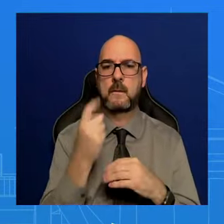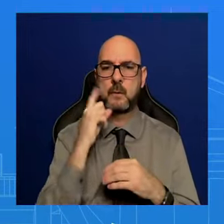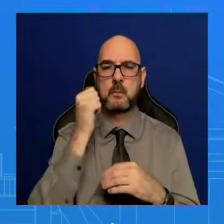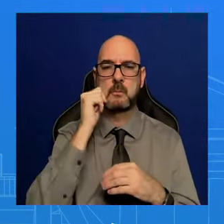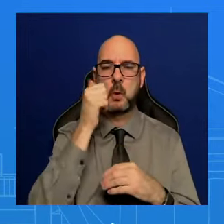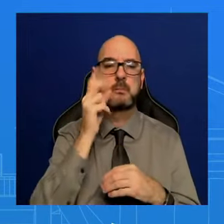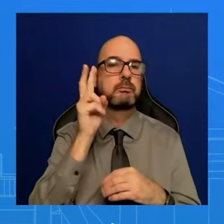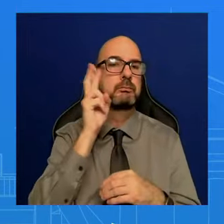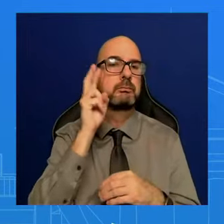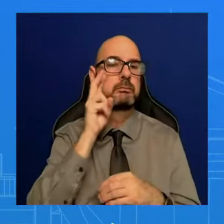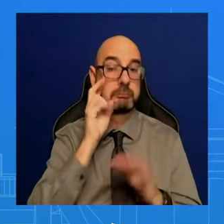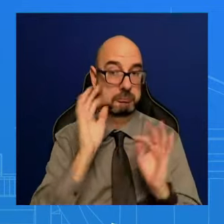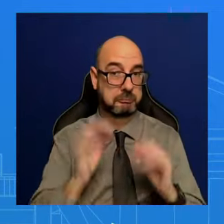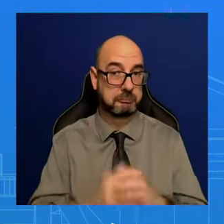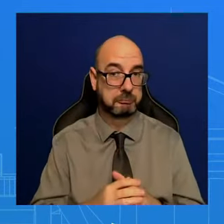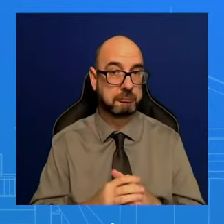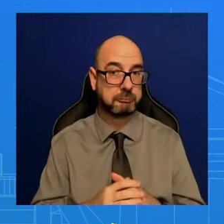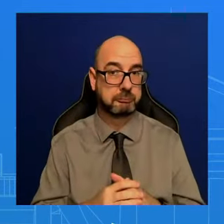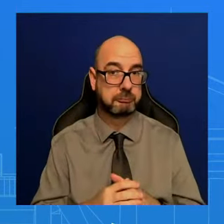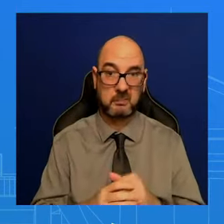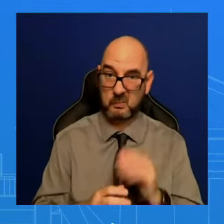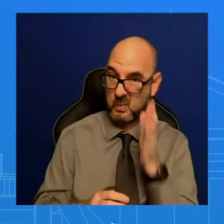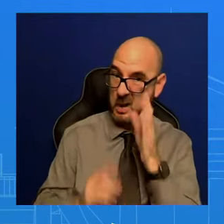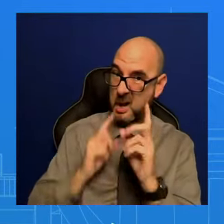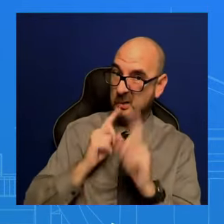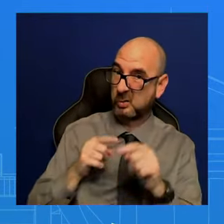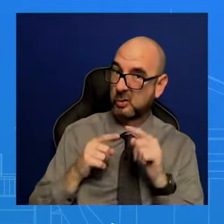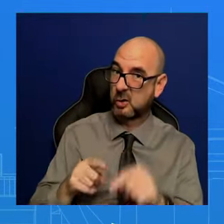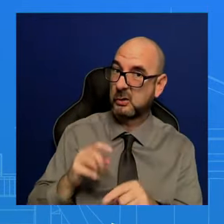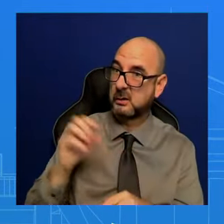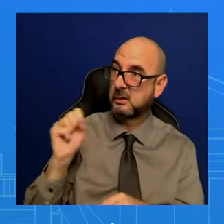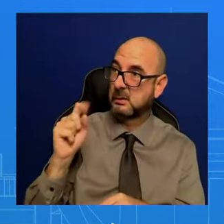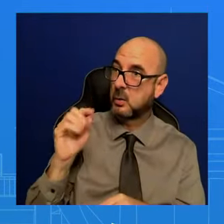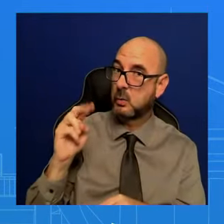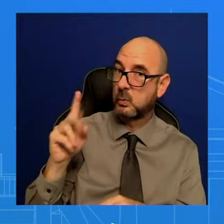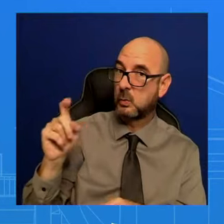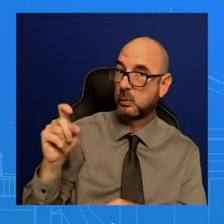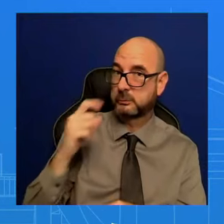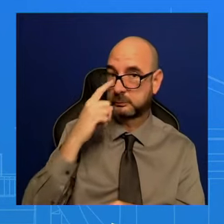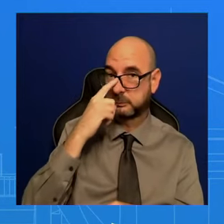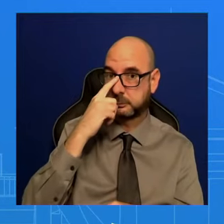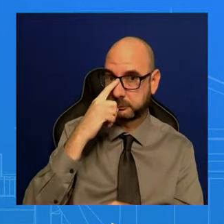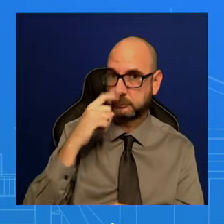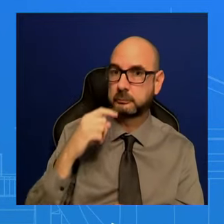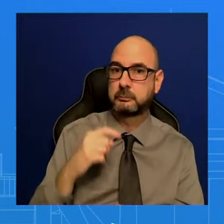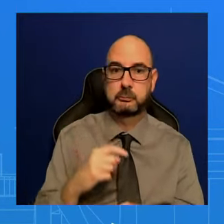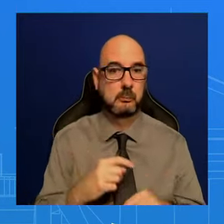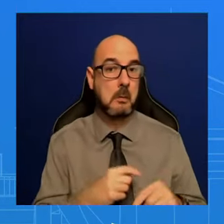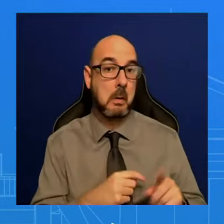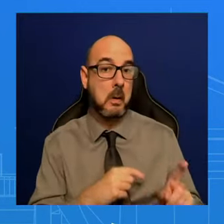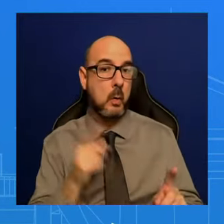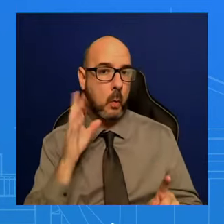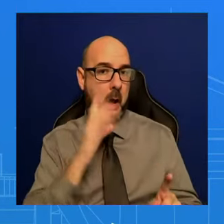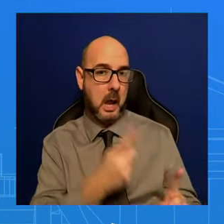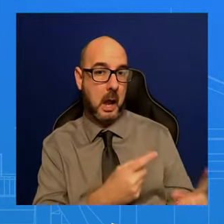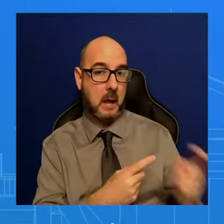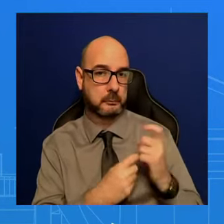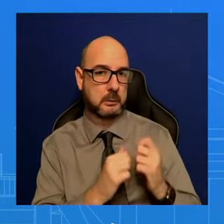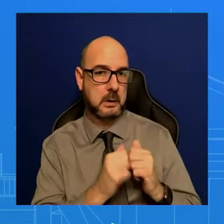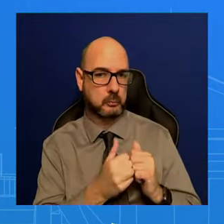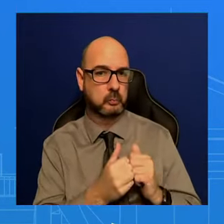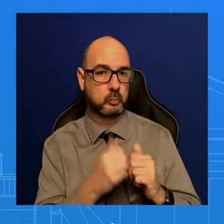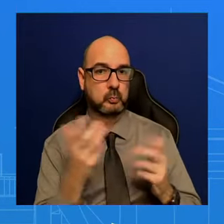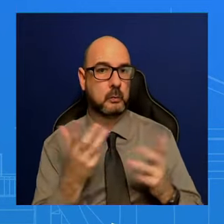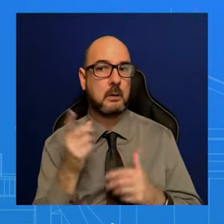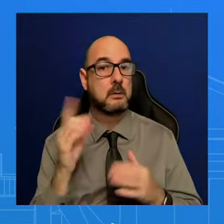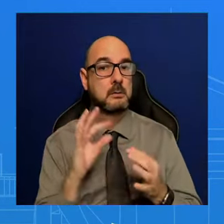to continue to make that case clear. You asked me how he's going to do that or lay that out tomorrow in the State of the Union. I just don't want to get